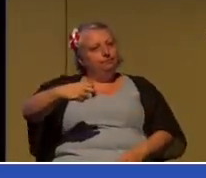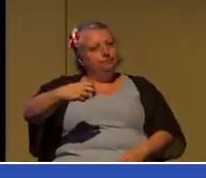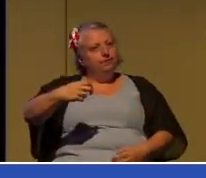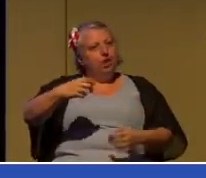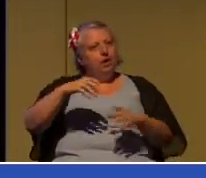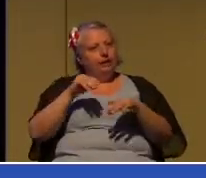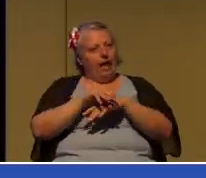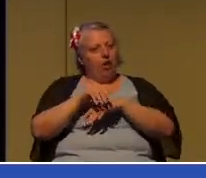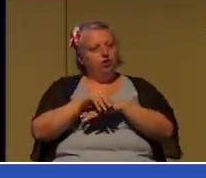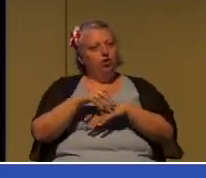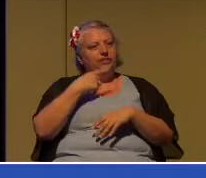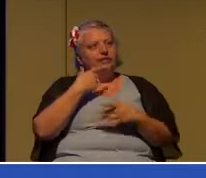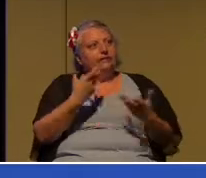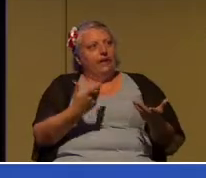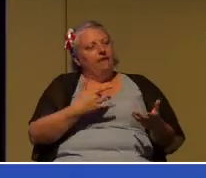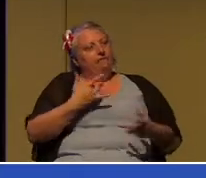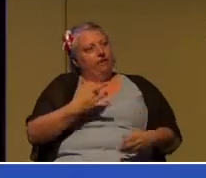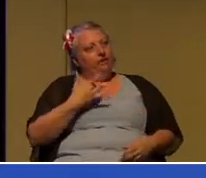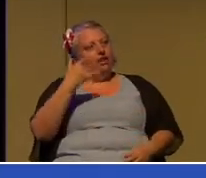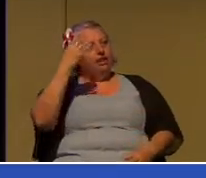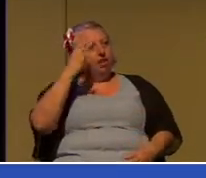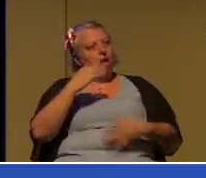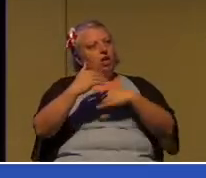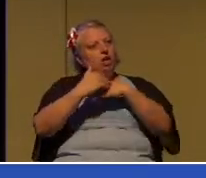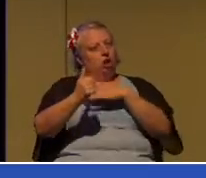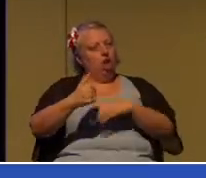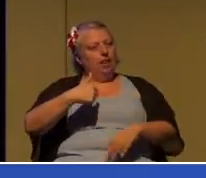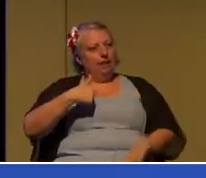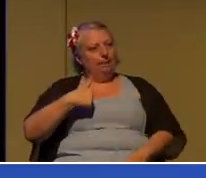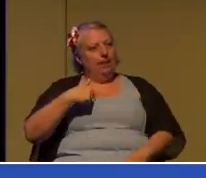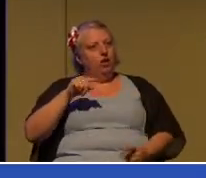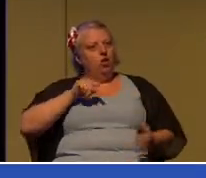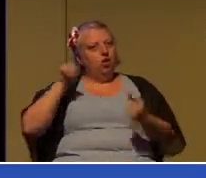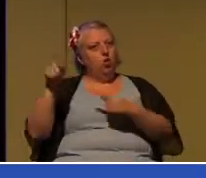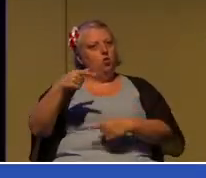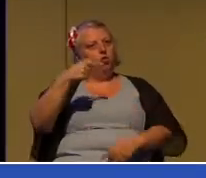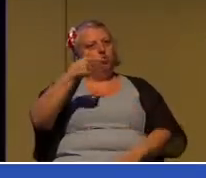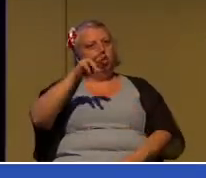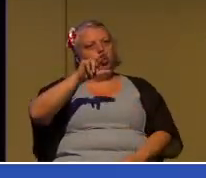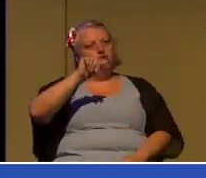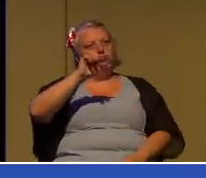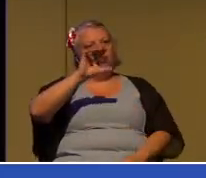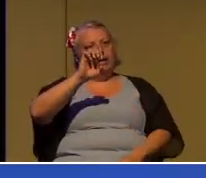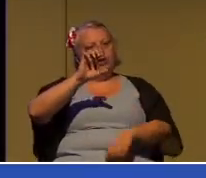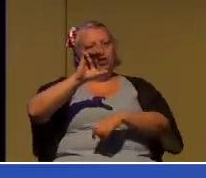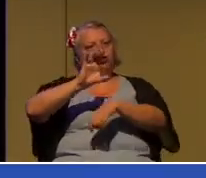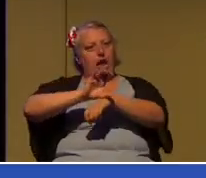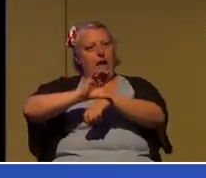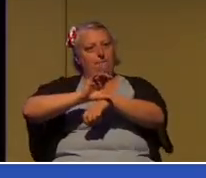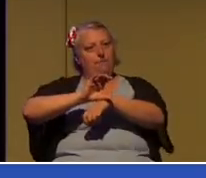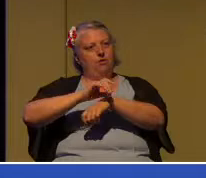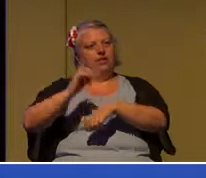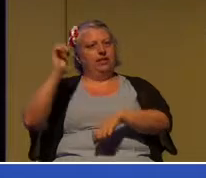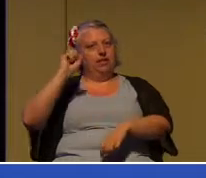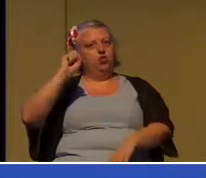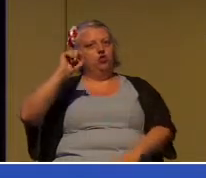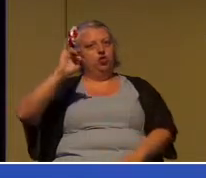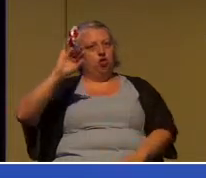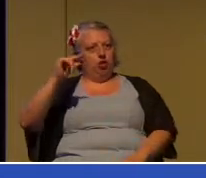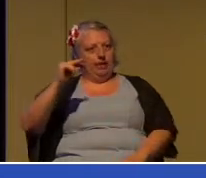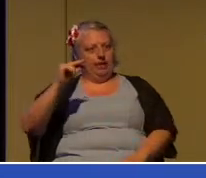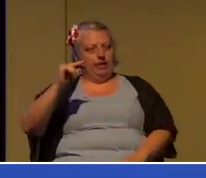and we said, yes, we believe that is the Lord's call and we bless you. That